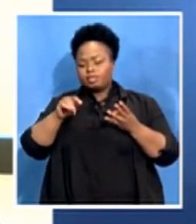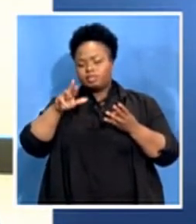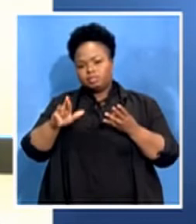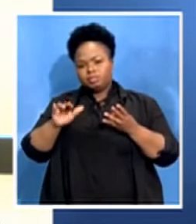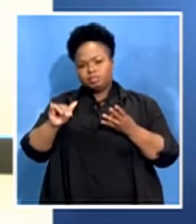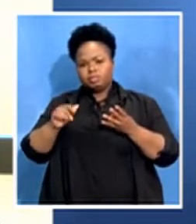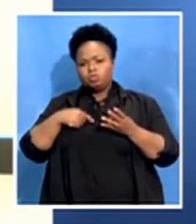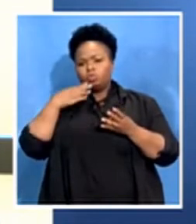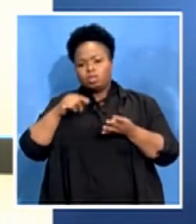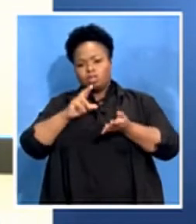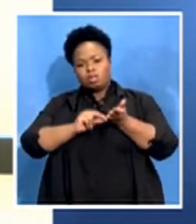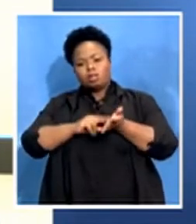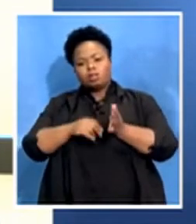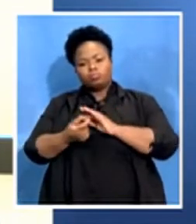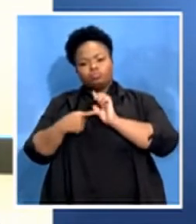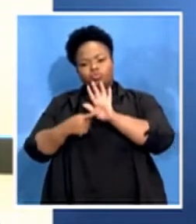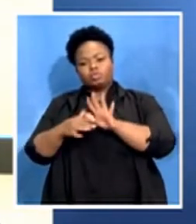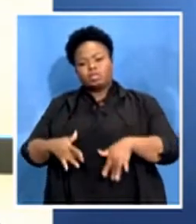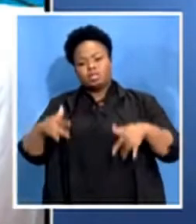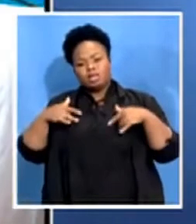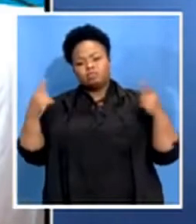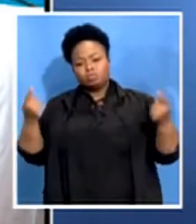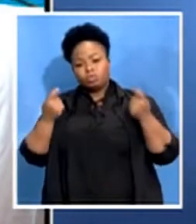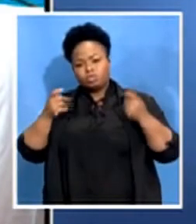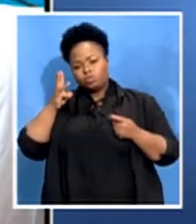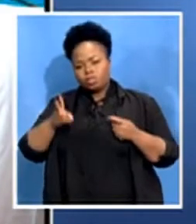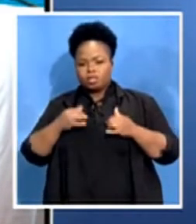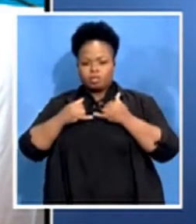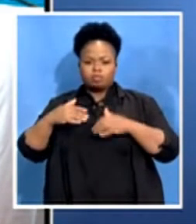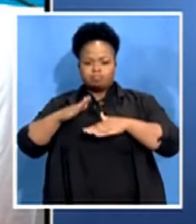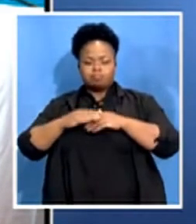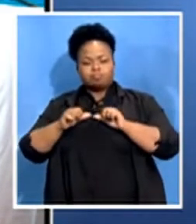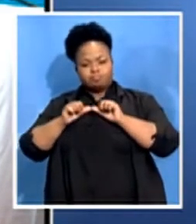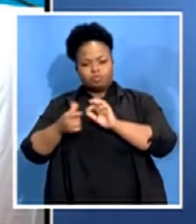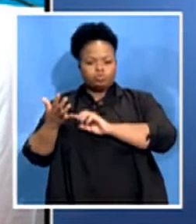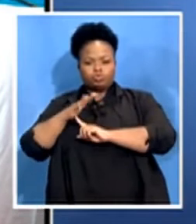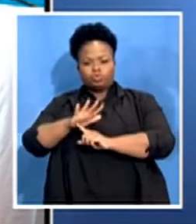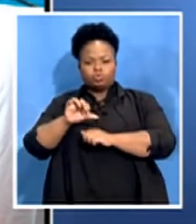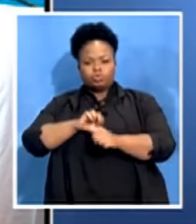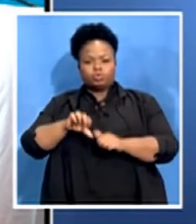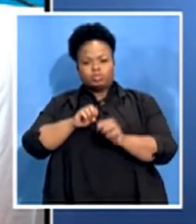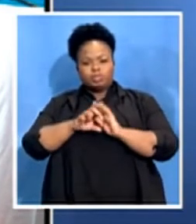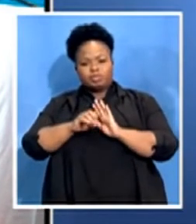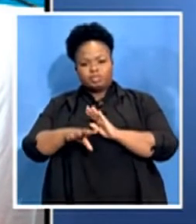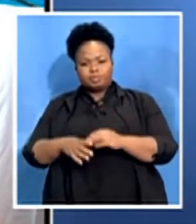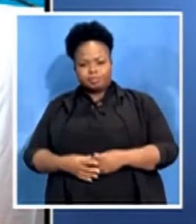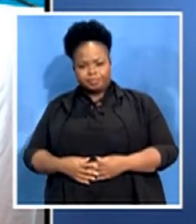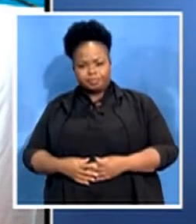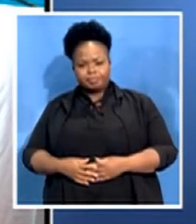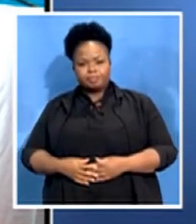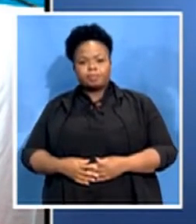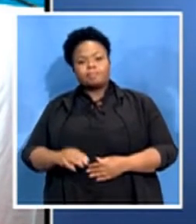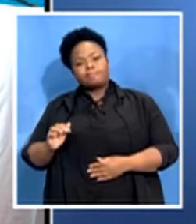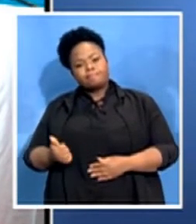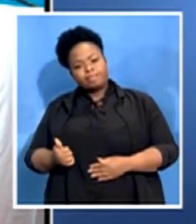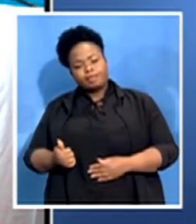virtual concert will be streamed on various uh social medias and digital platforms. And then on the 10th of December